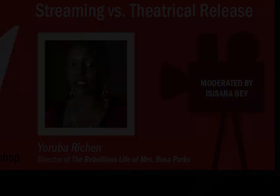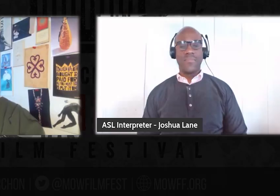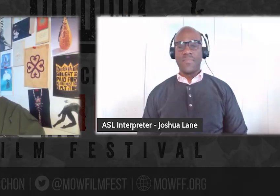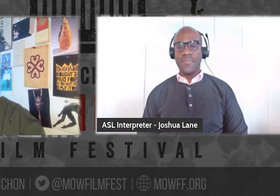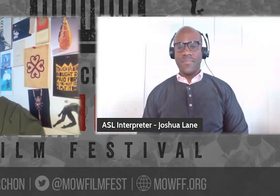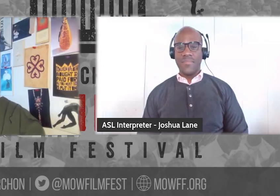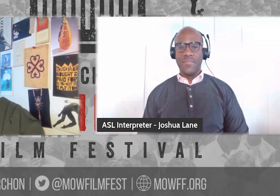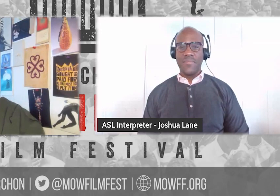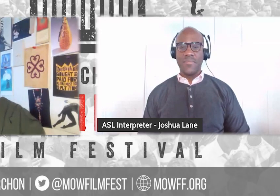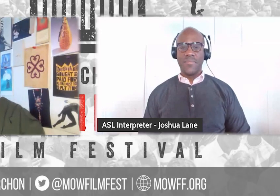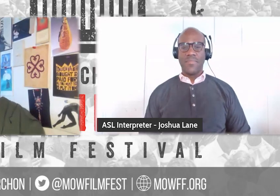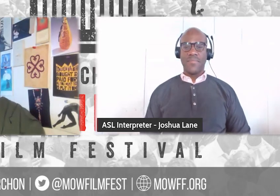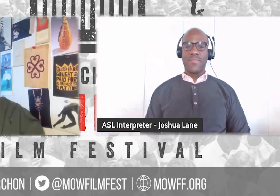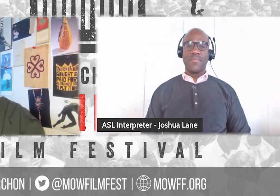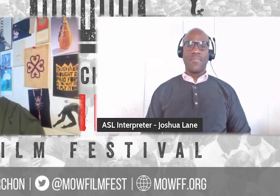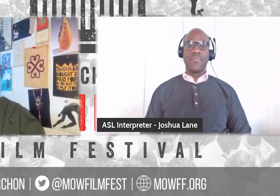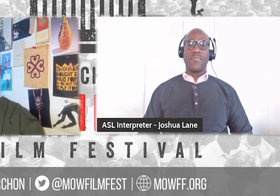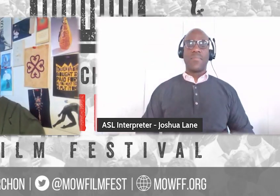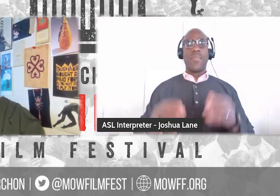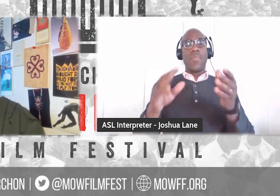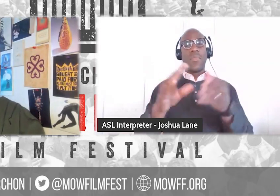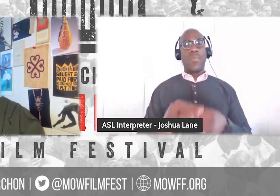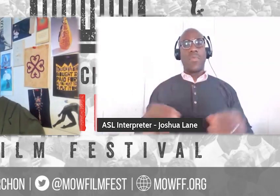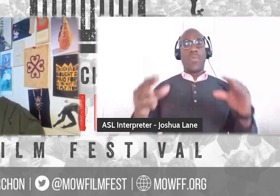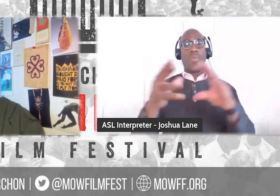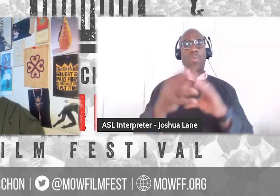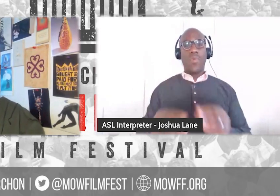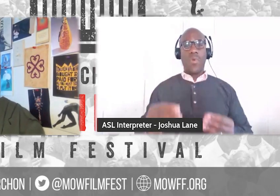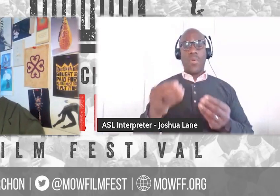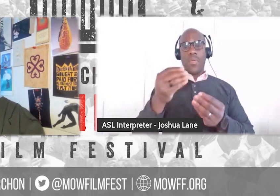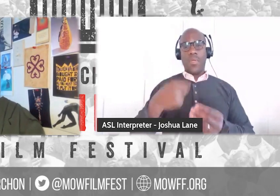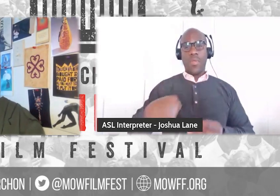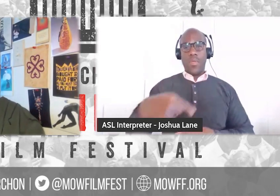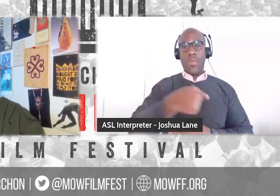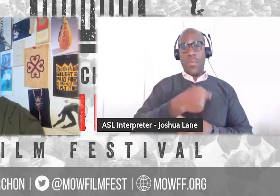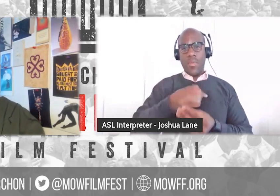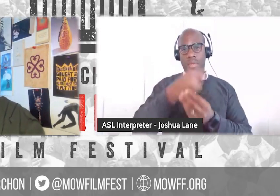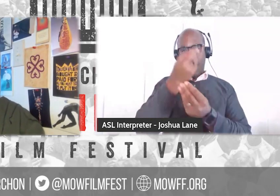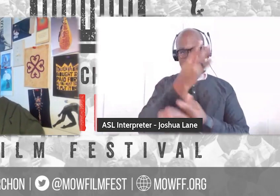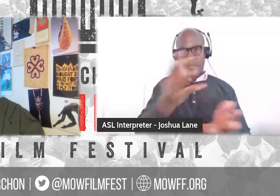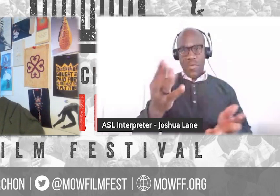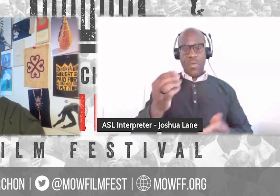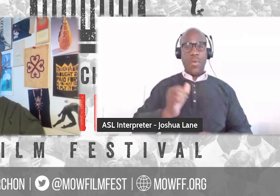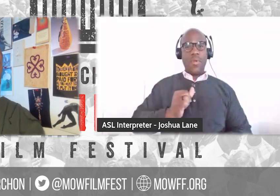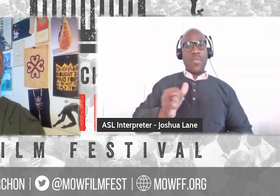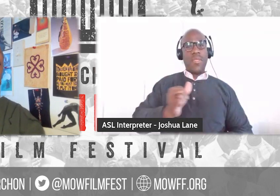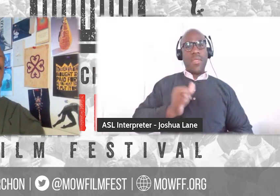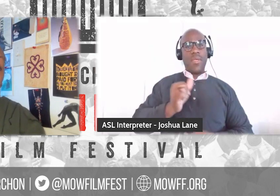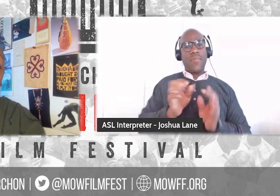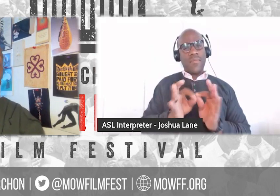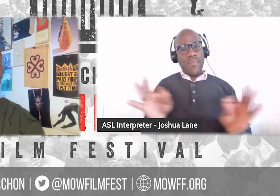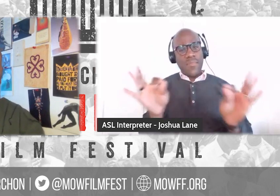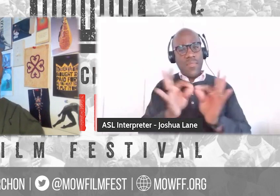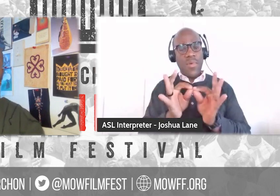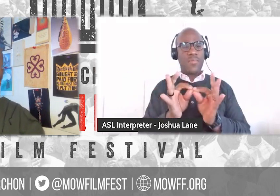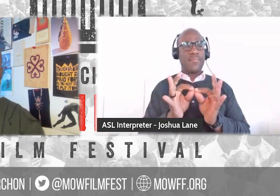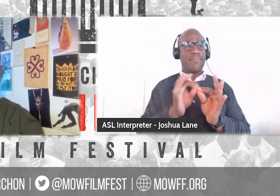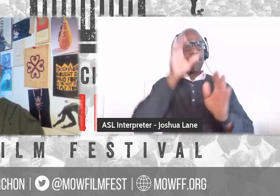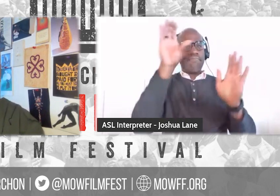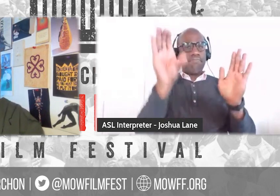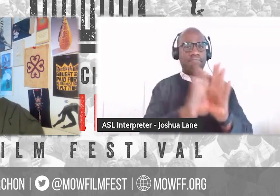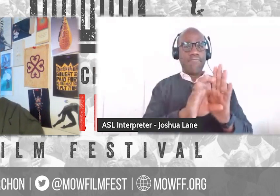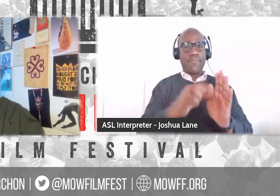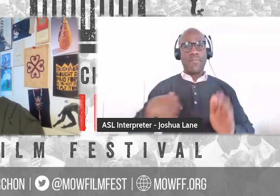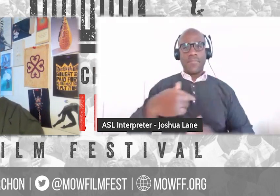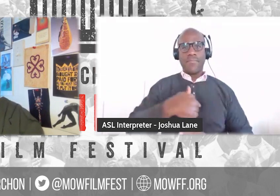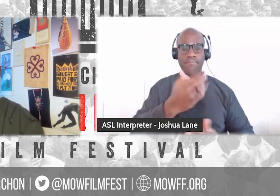The stories we tell ourselves matter. The images we consume matter.